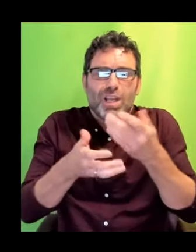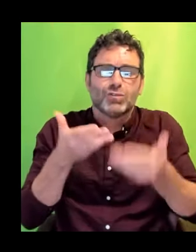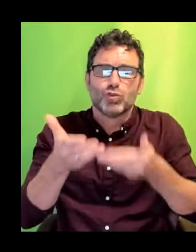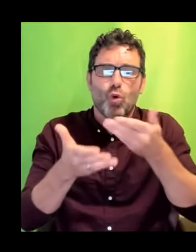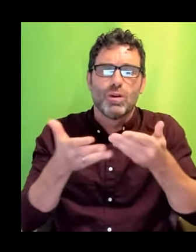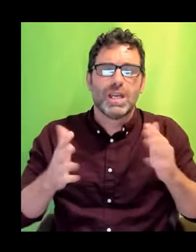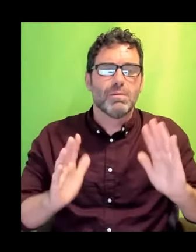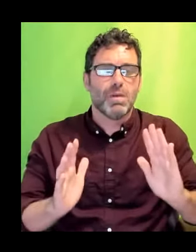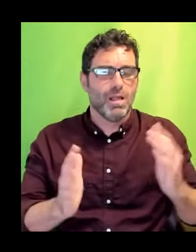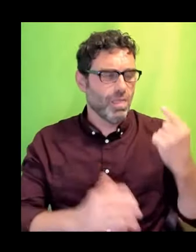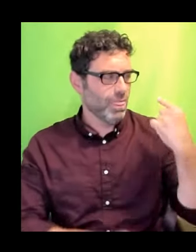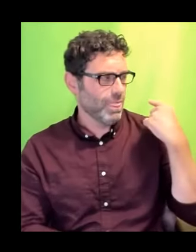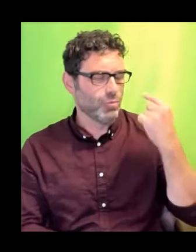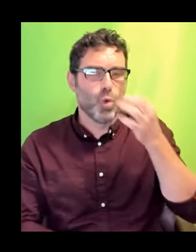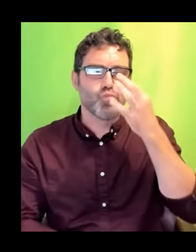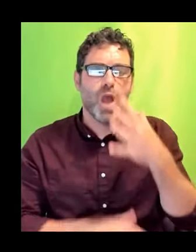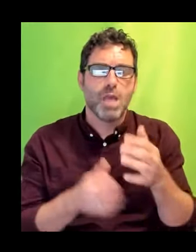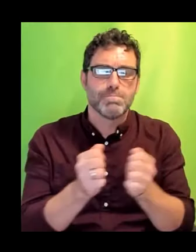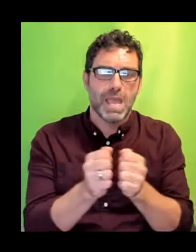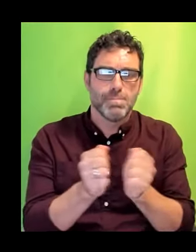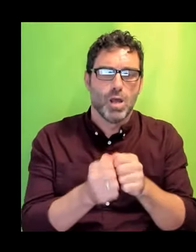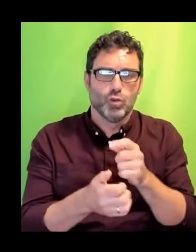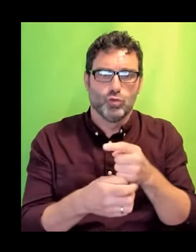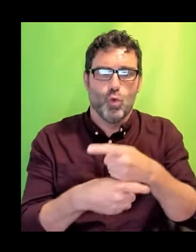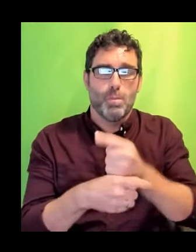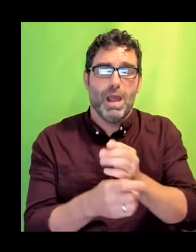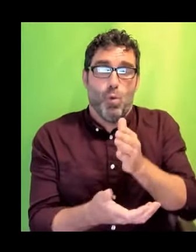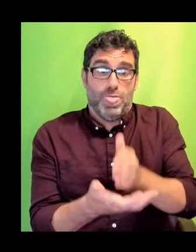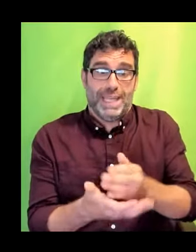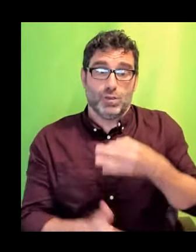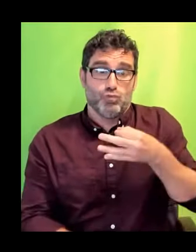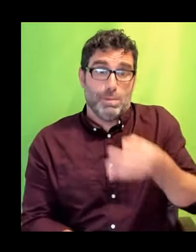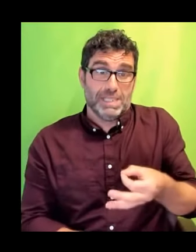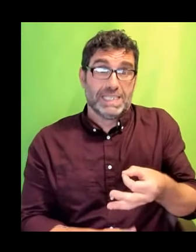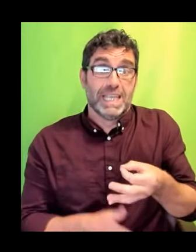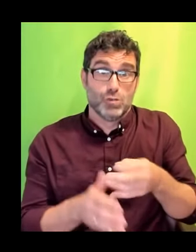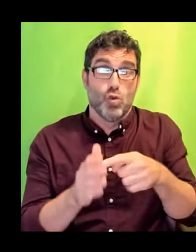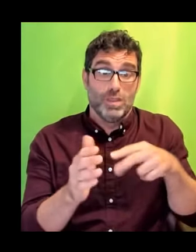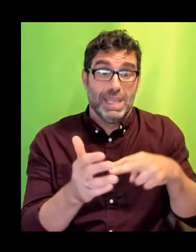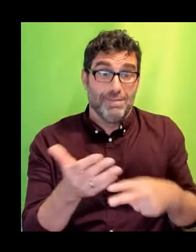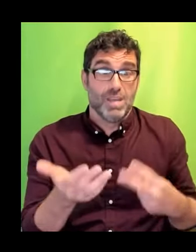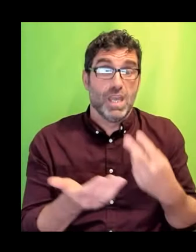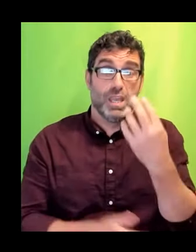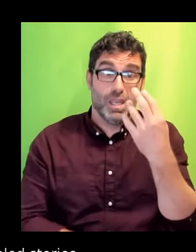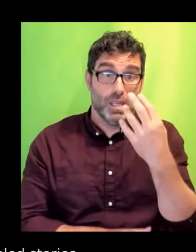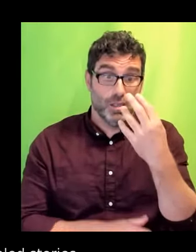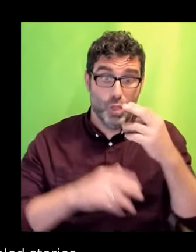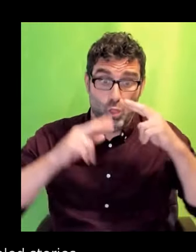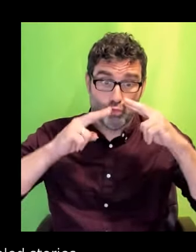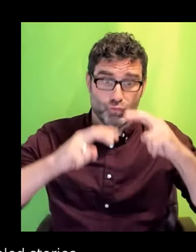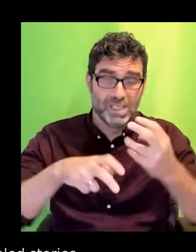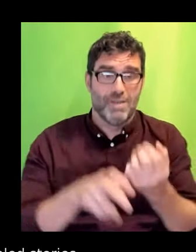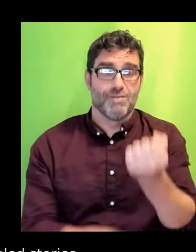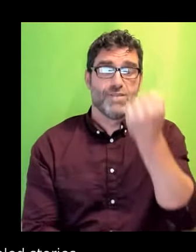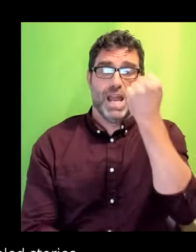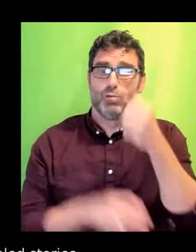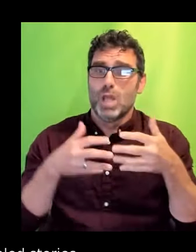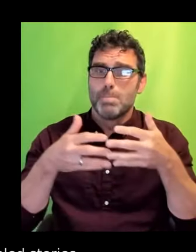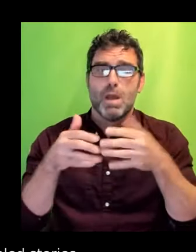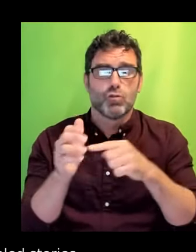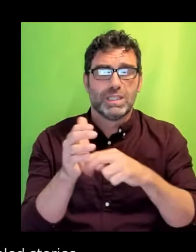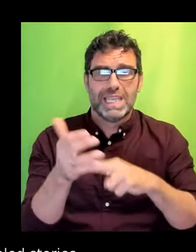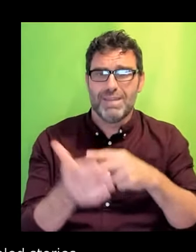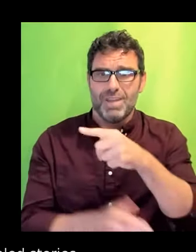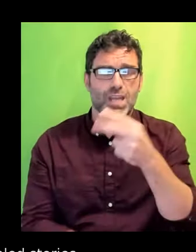authentic representation in TV found that across American network TV, a mere 22% of characters with disabilities were portrayed